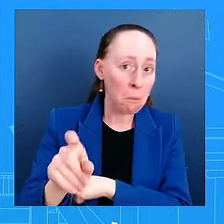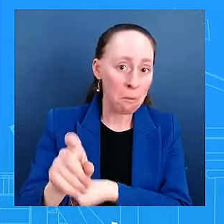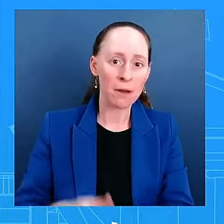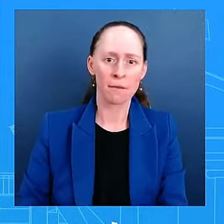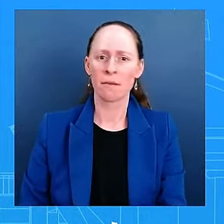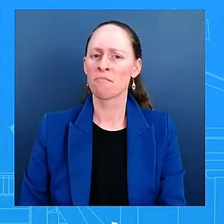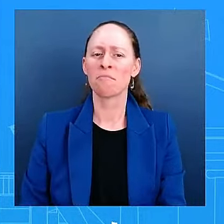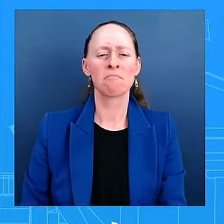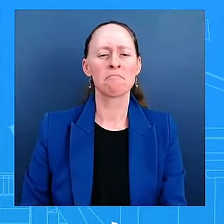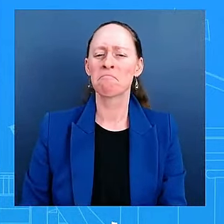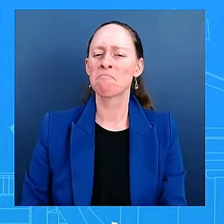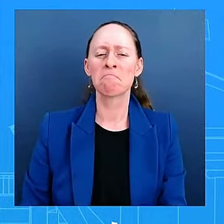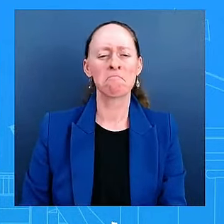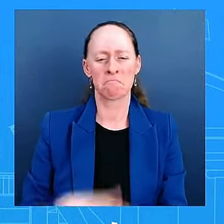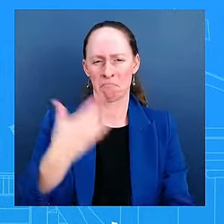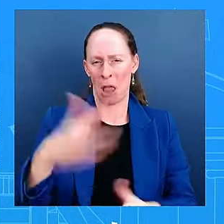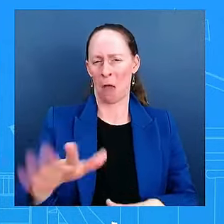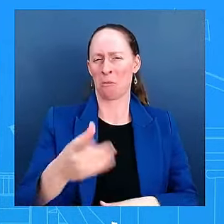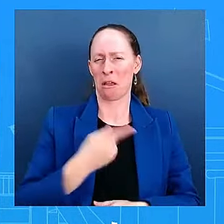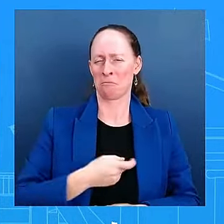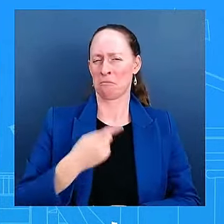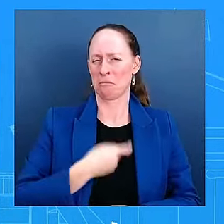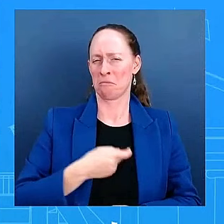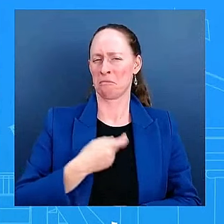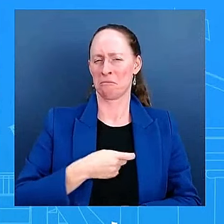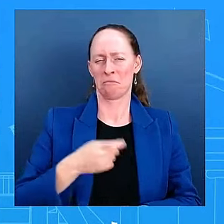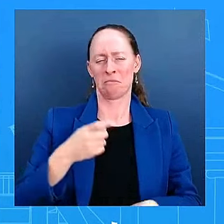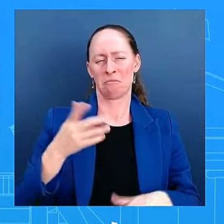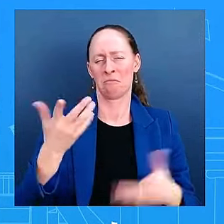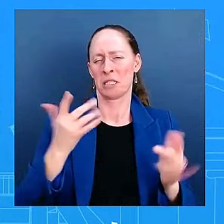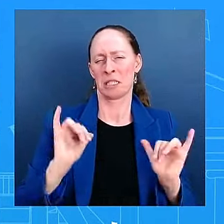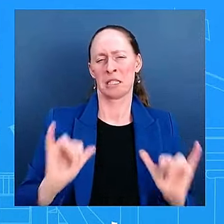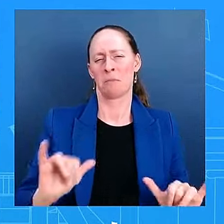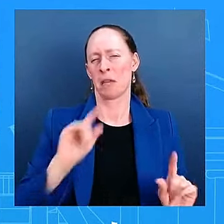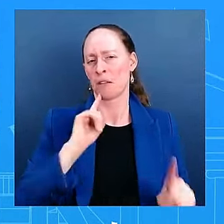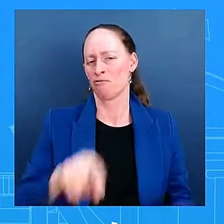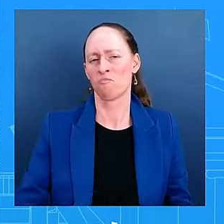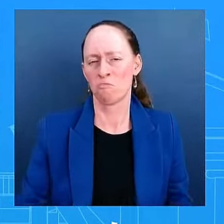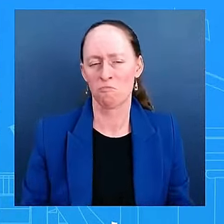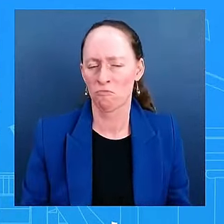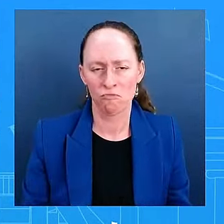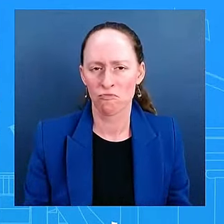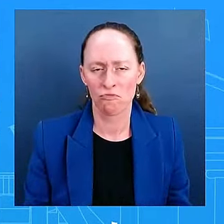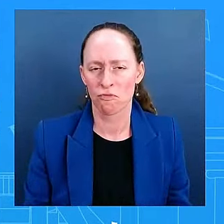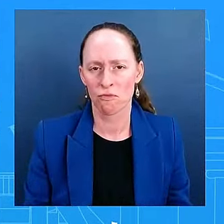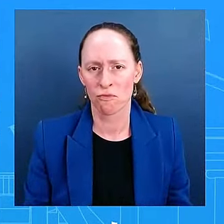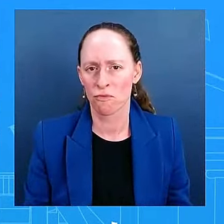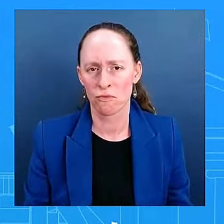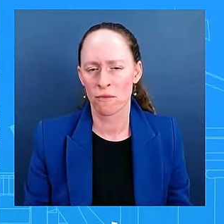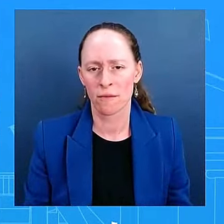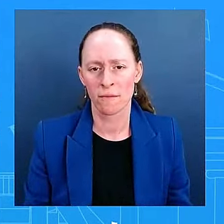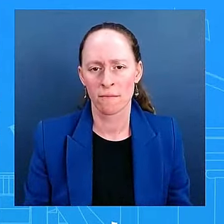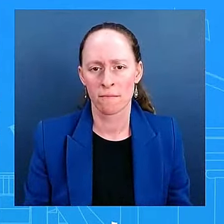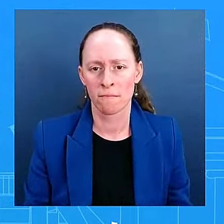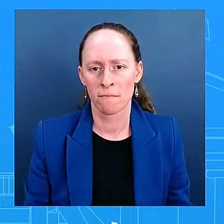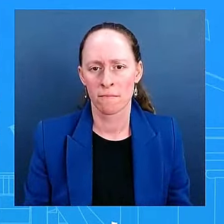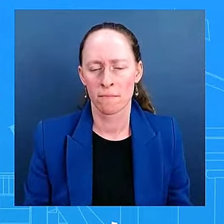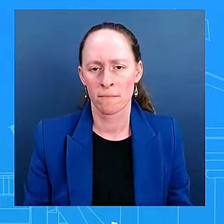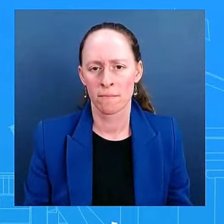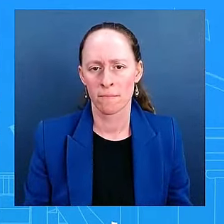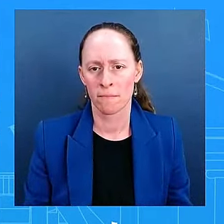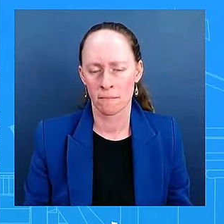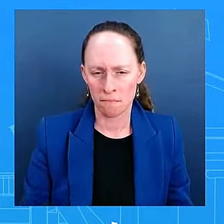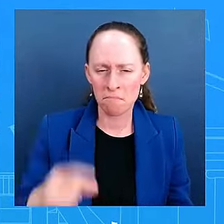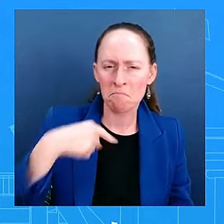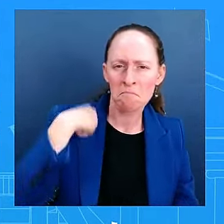You mentioned two MOUs. Yeah. Can you give us a flavor of what might be subsequent MOUs that might be